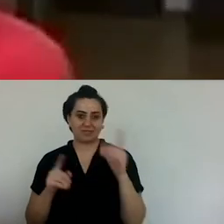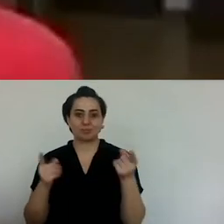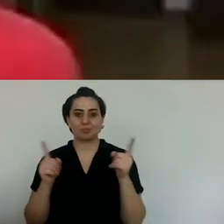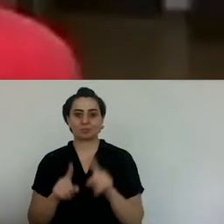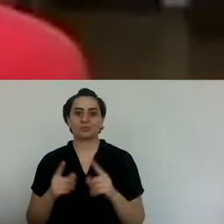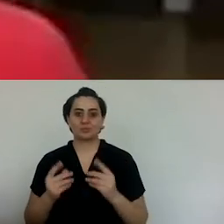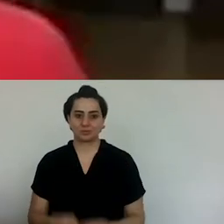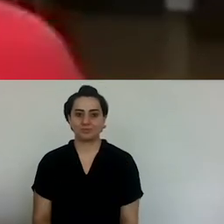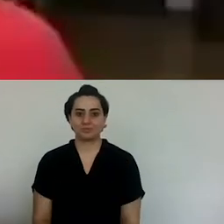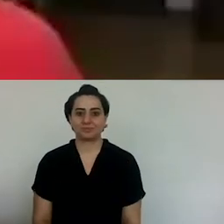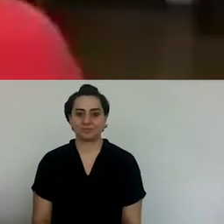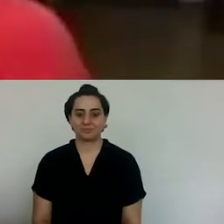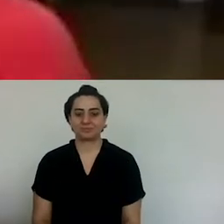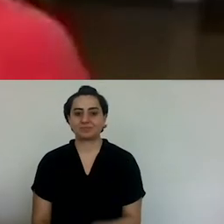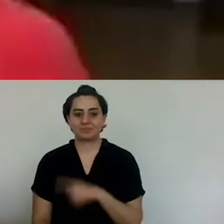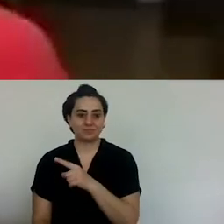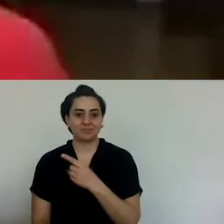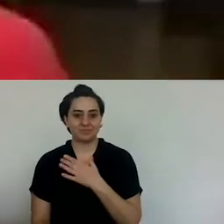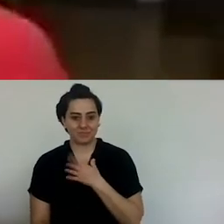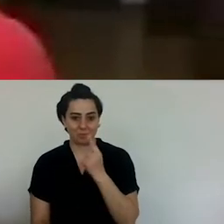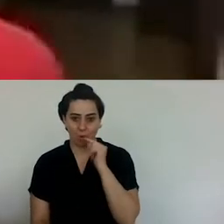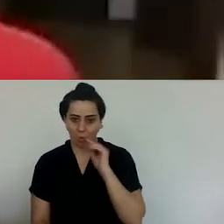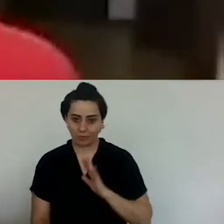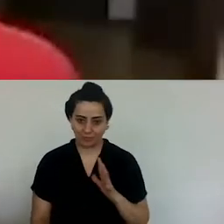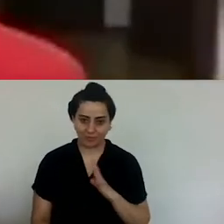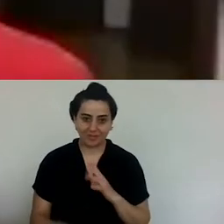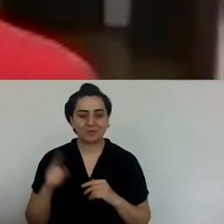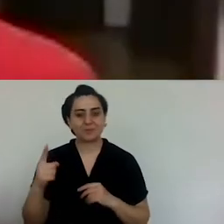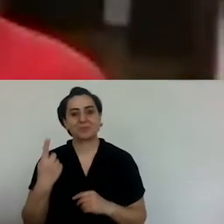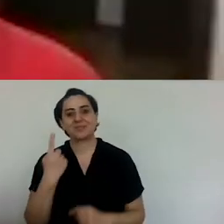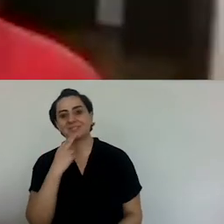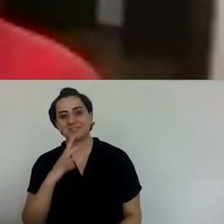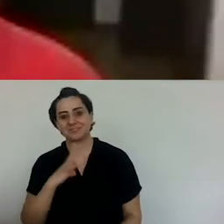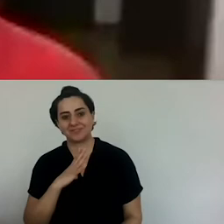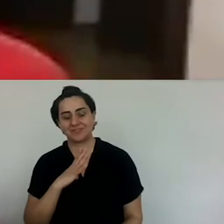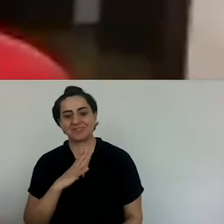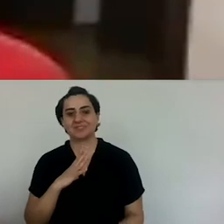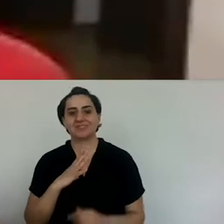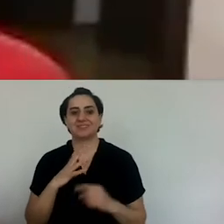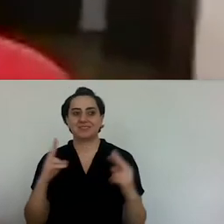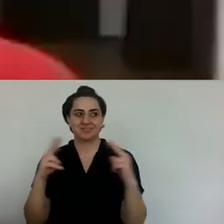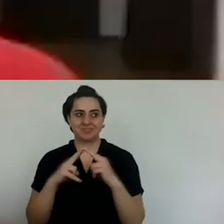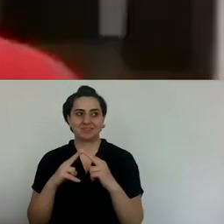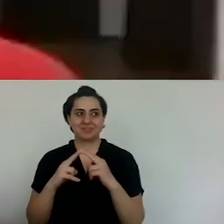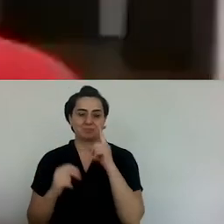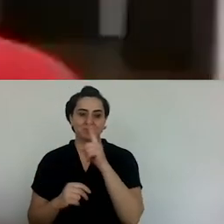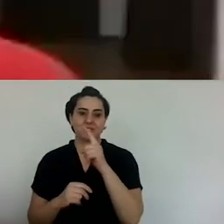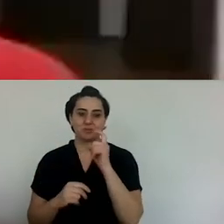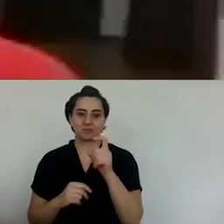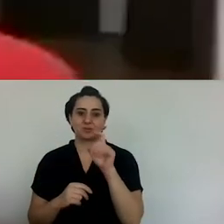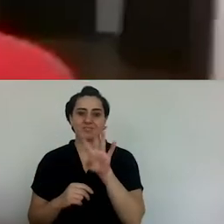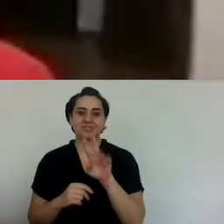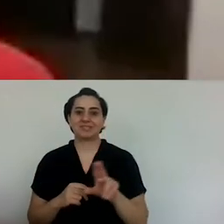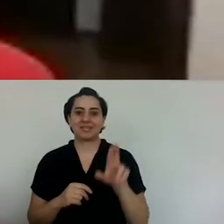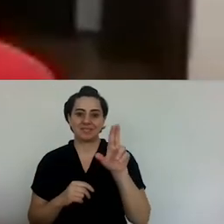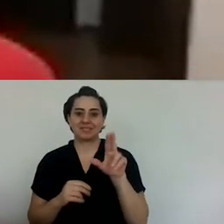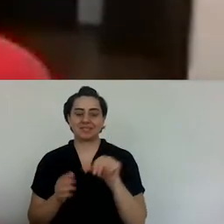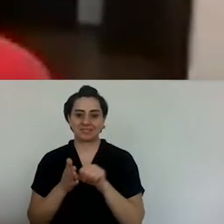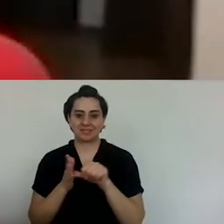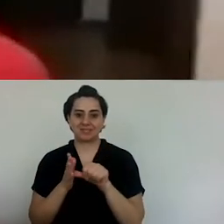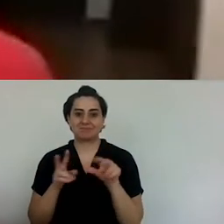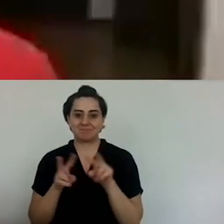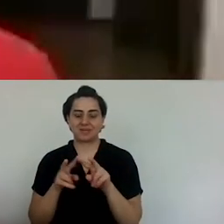And that is why we all came together in Istanbul and in